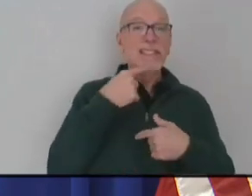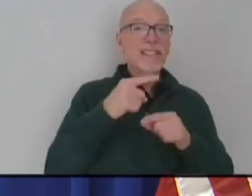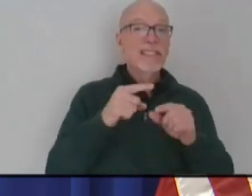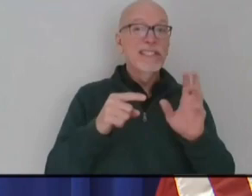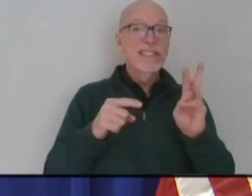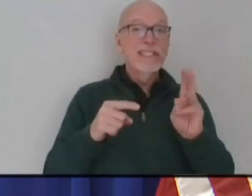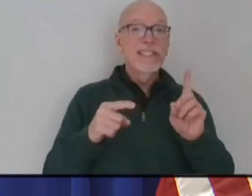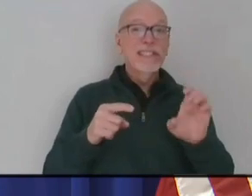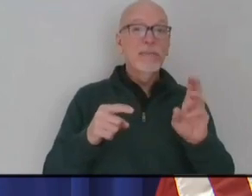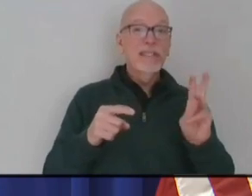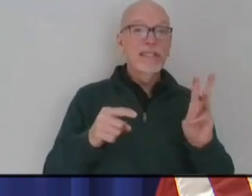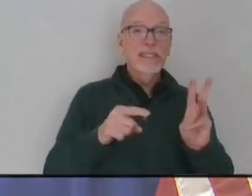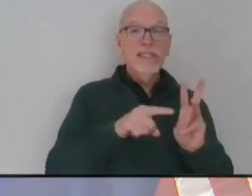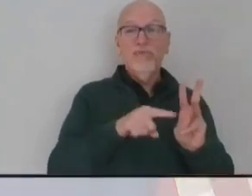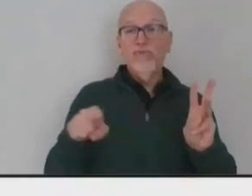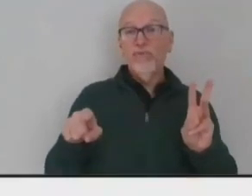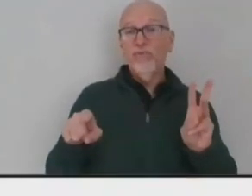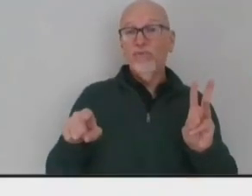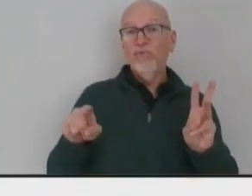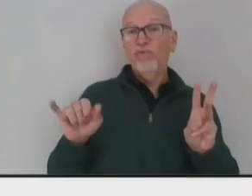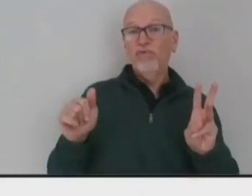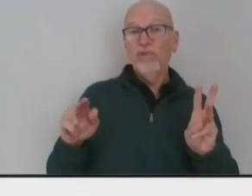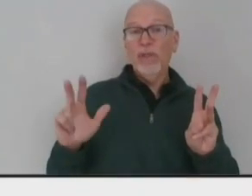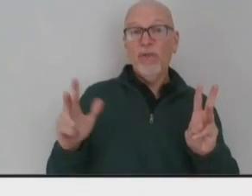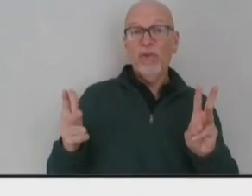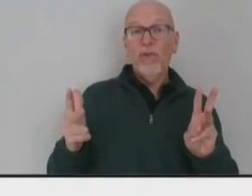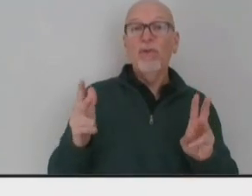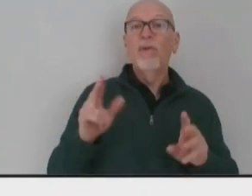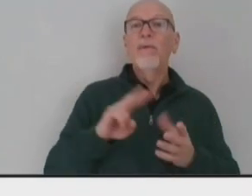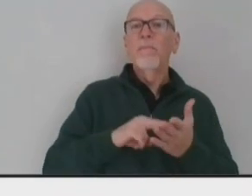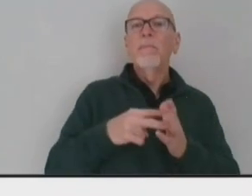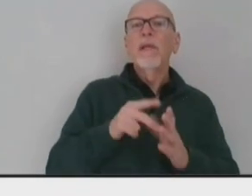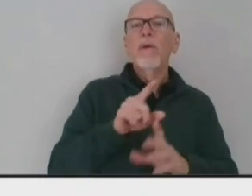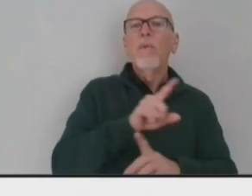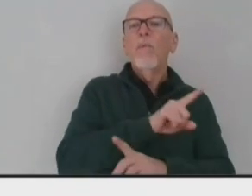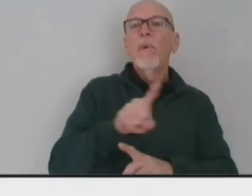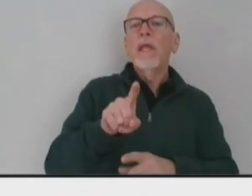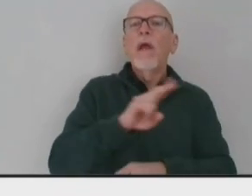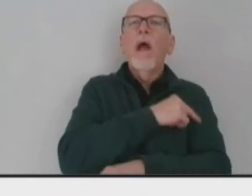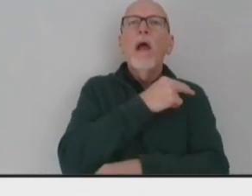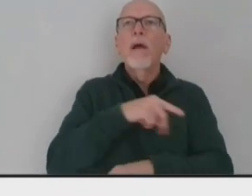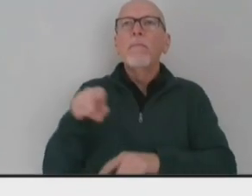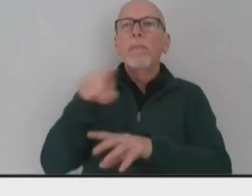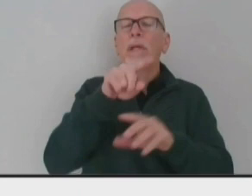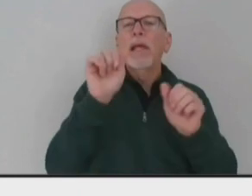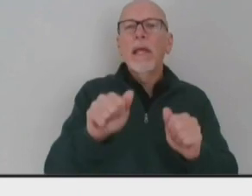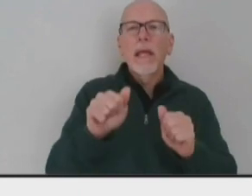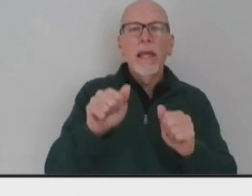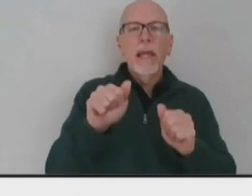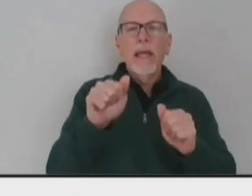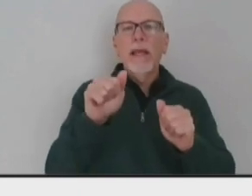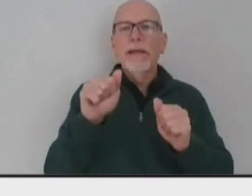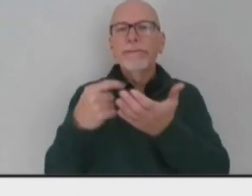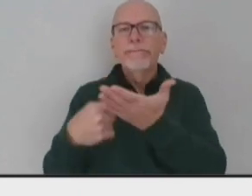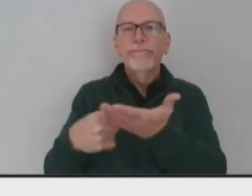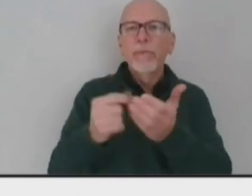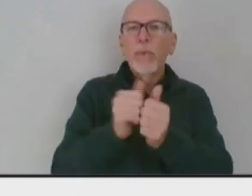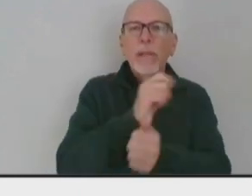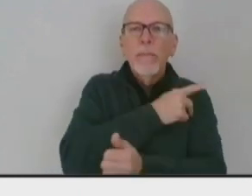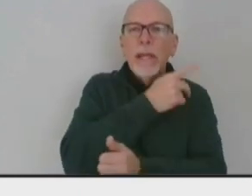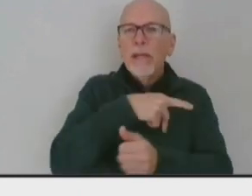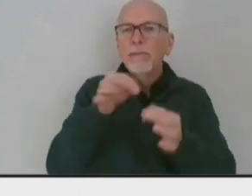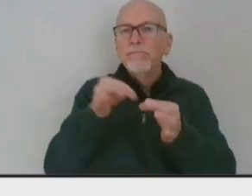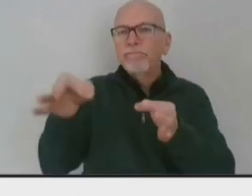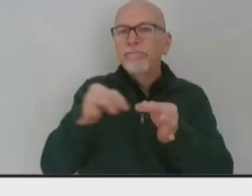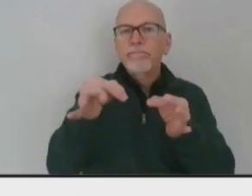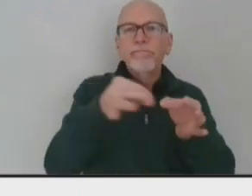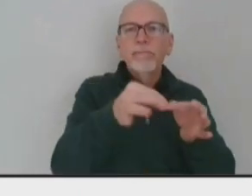weekend, so we'll have a week lead up for our hospitals to reschedule, et cetera, so it's not just, you know,